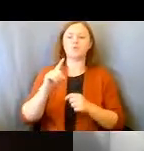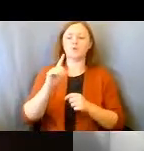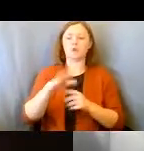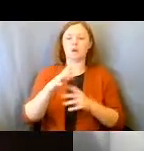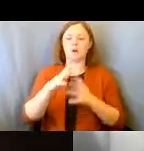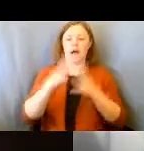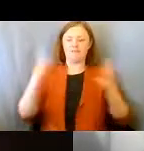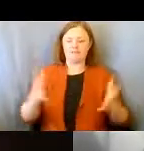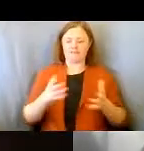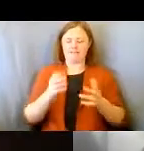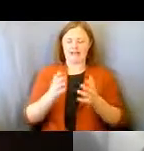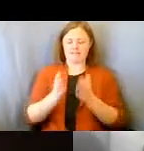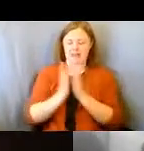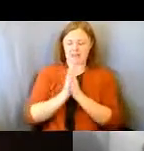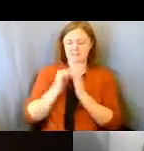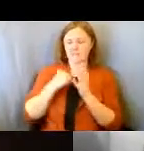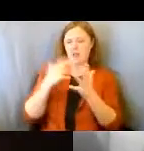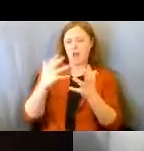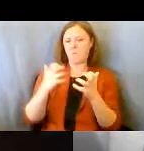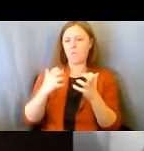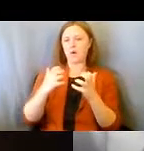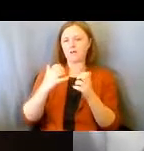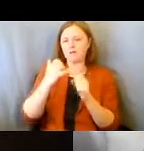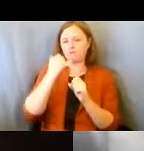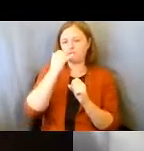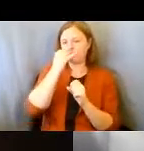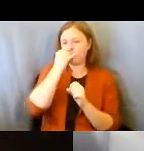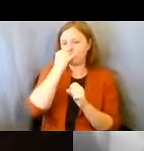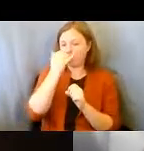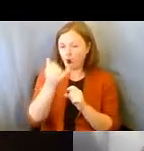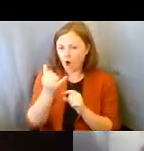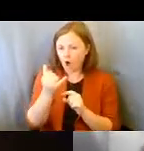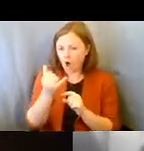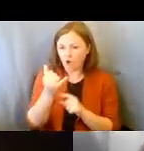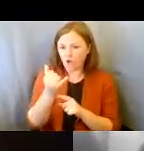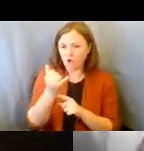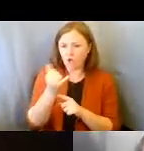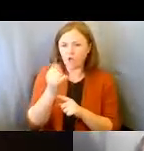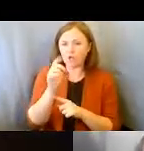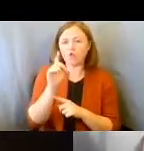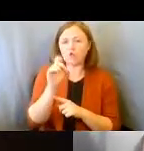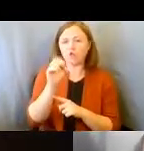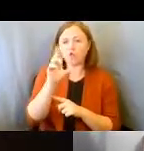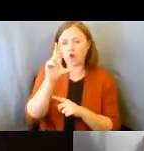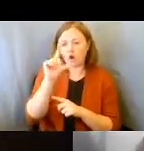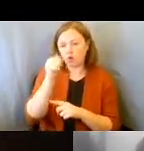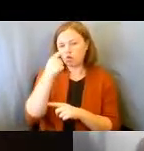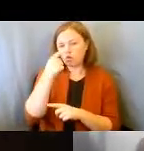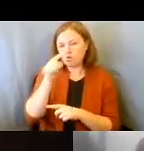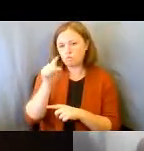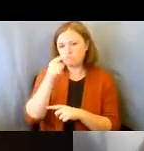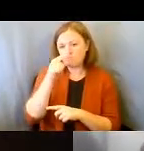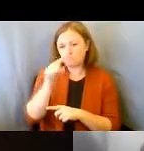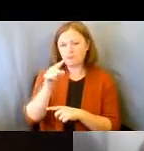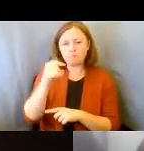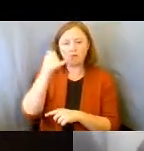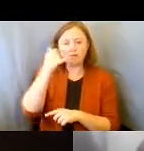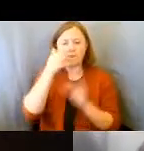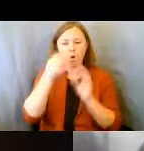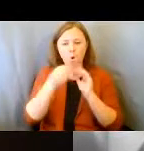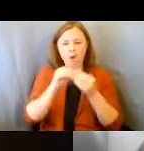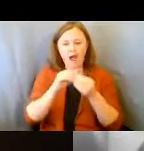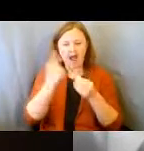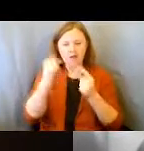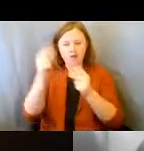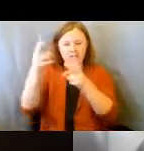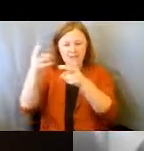have a lot to ask, but would like to have a call. So, Darla, if you can put your phone number. I tried to